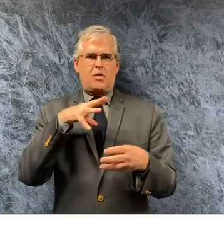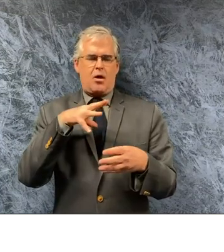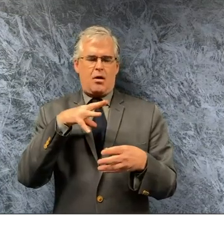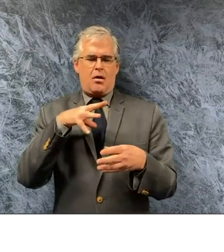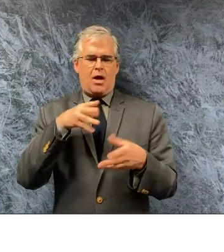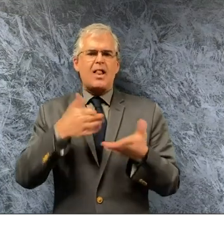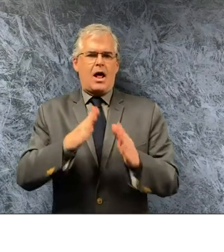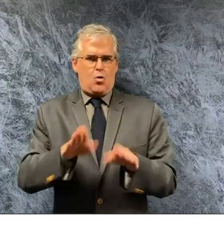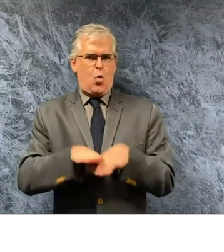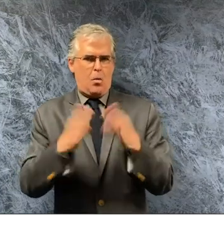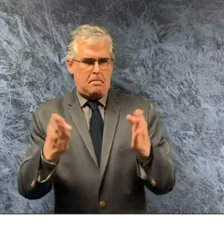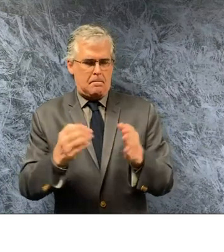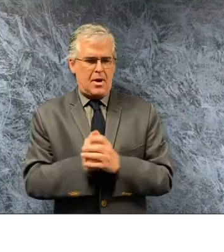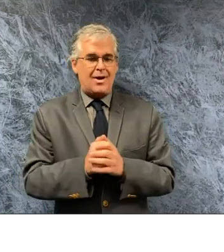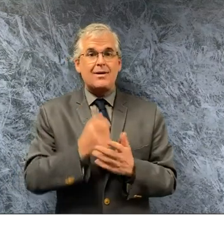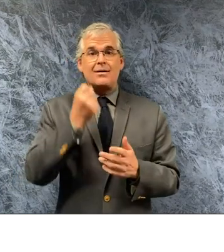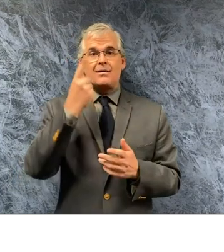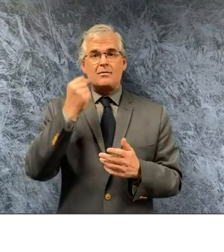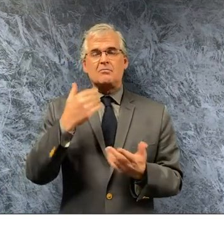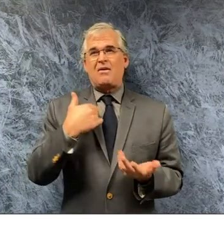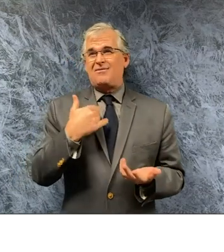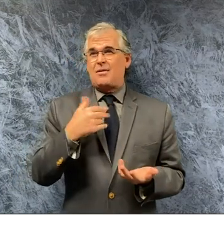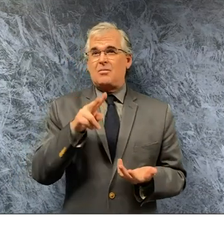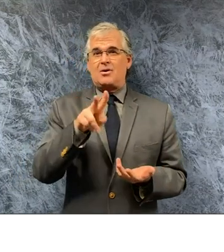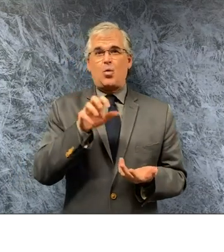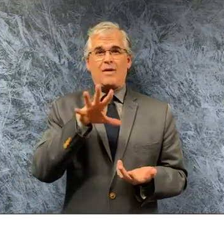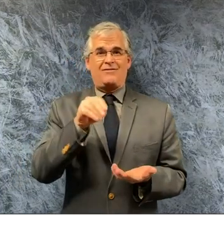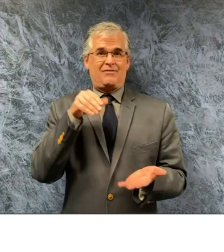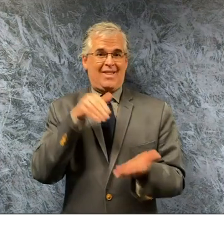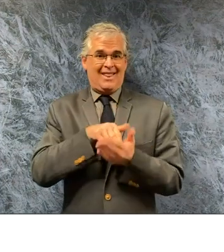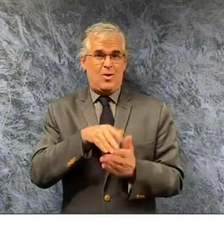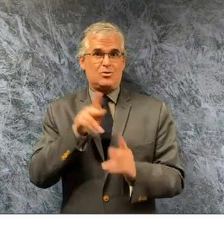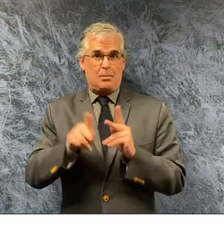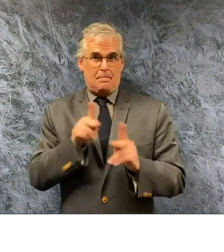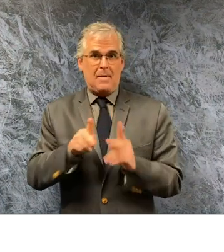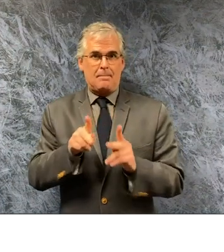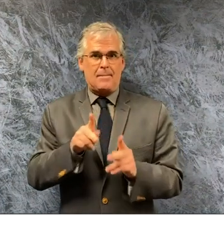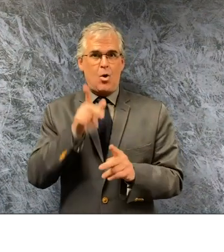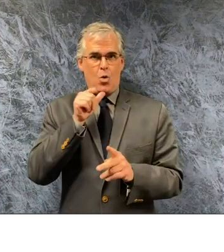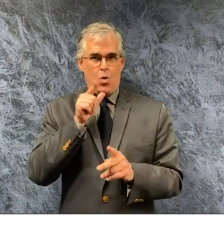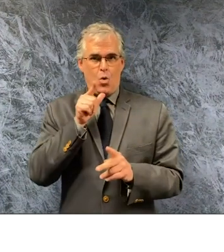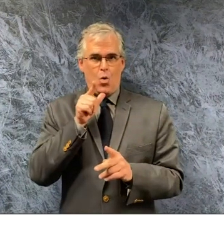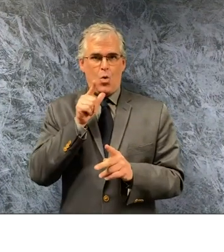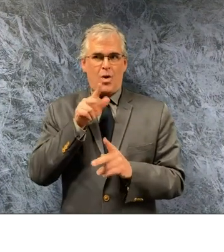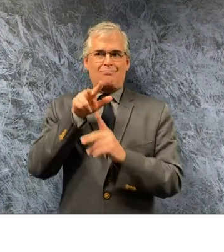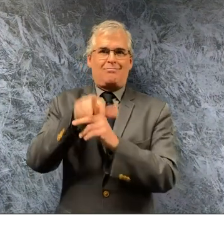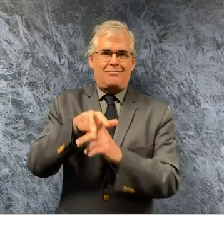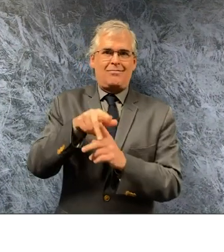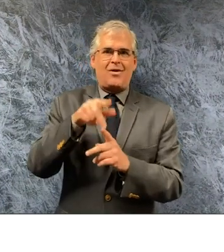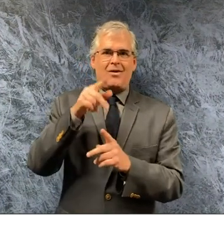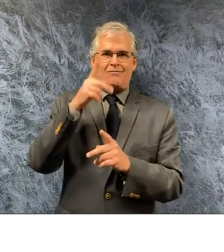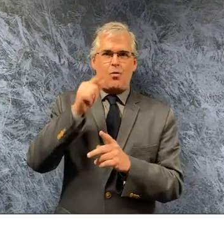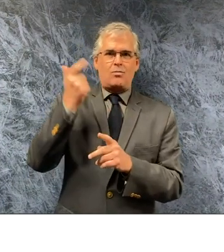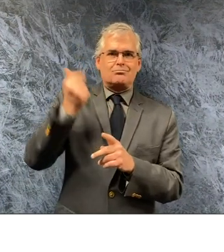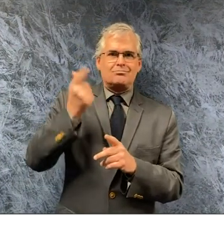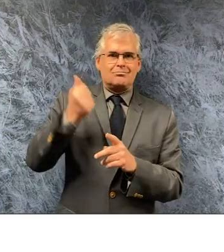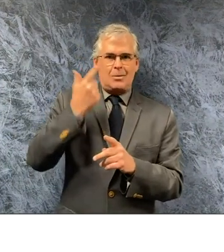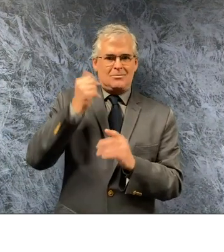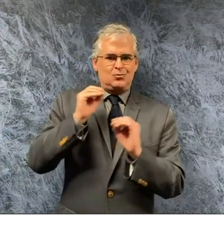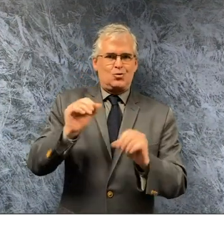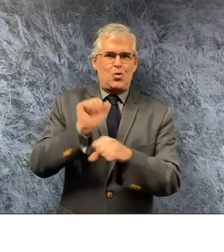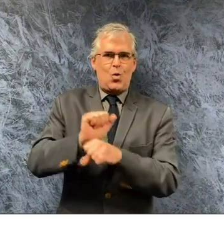i've got a quarter of a million people have filed for unemployment i don't want another 100 000 or more filing for unemployment if i can avoid it